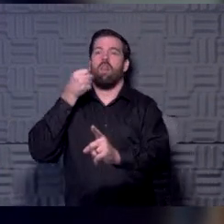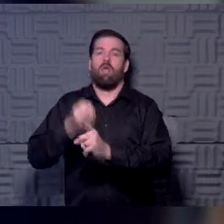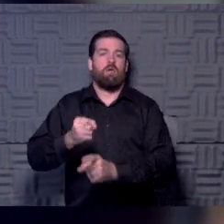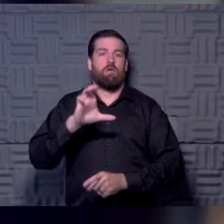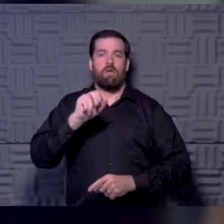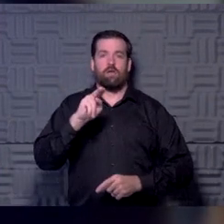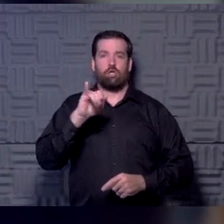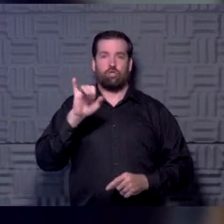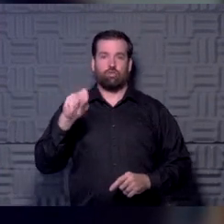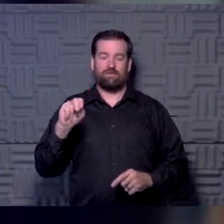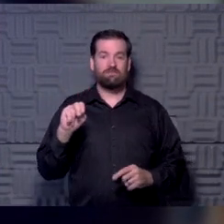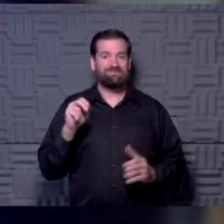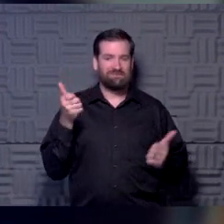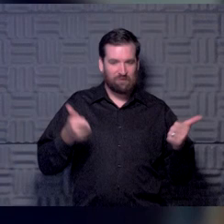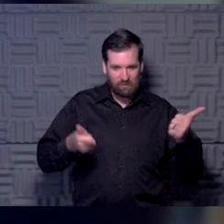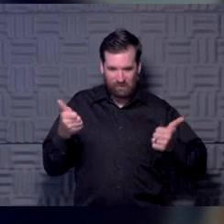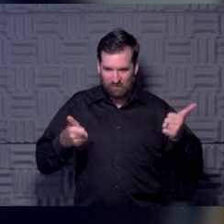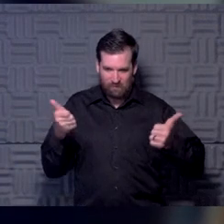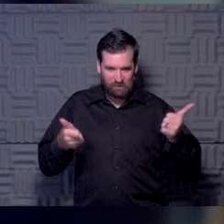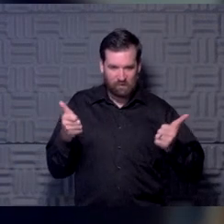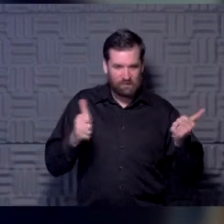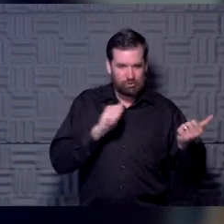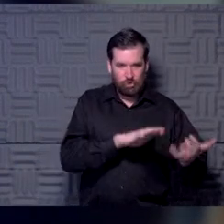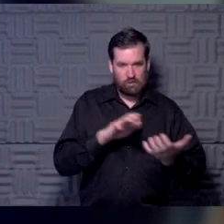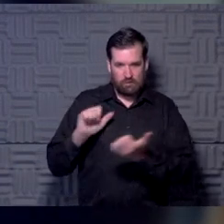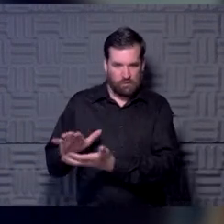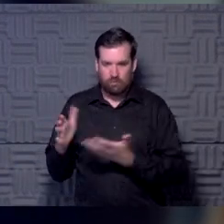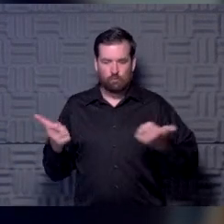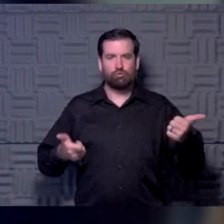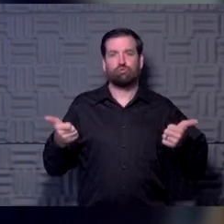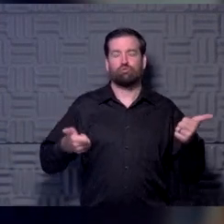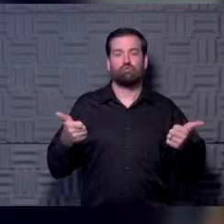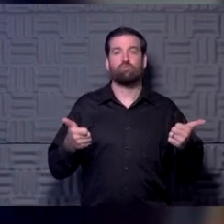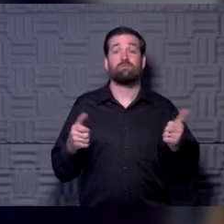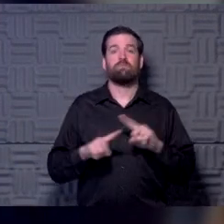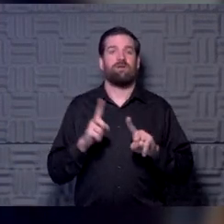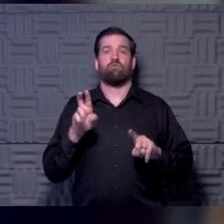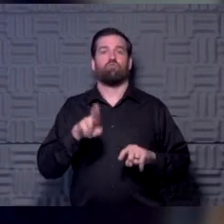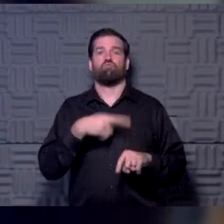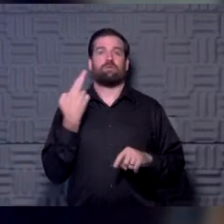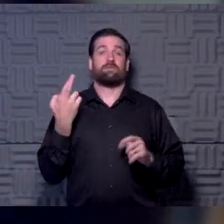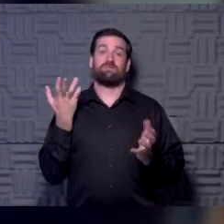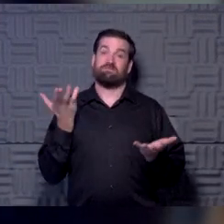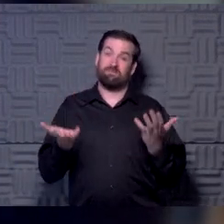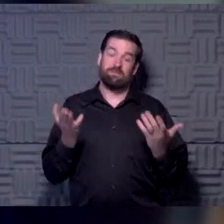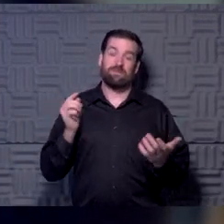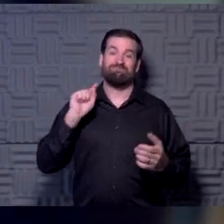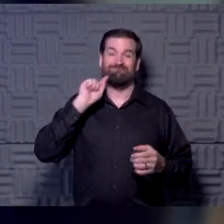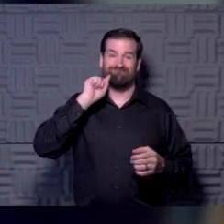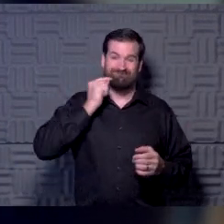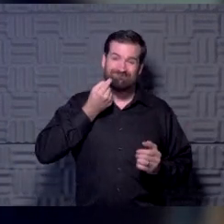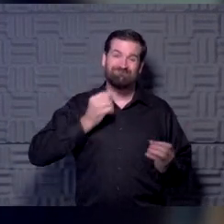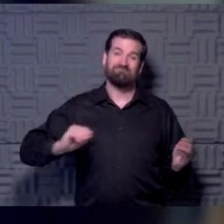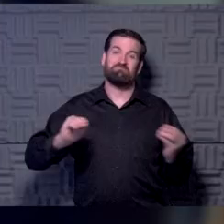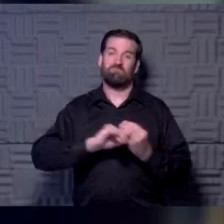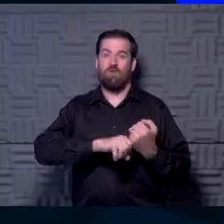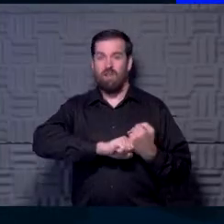you have the chicken or the egg question, right? Which sort of caused it, but you have the risk that they may have a longer recovery.